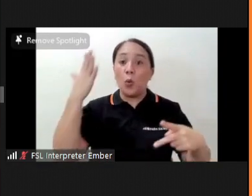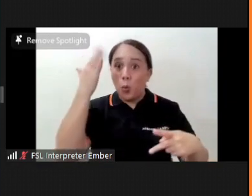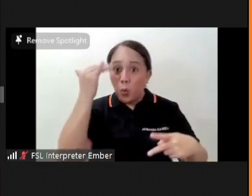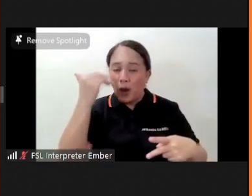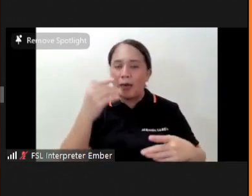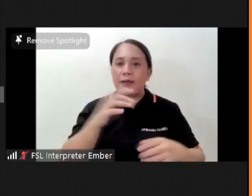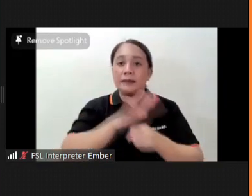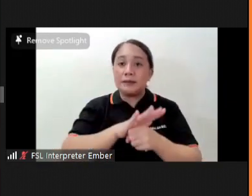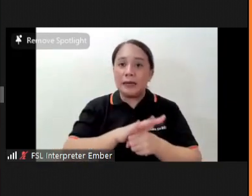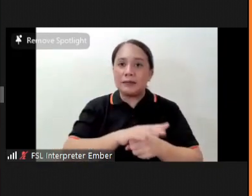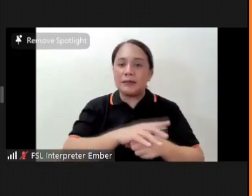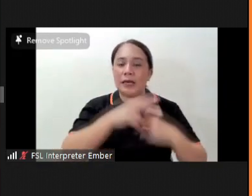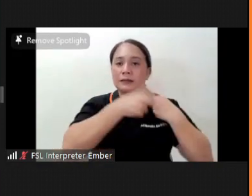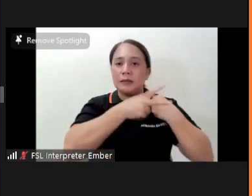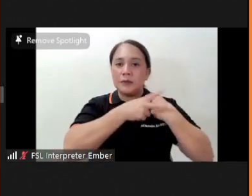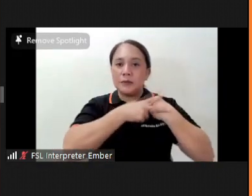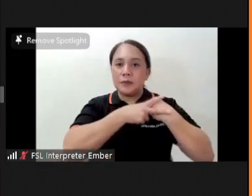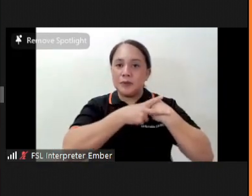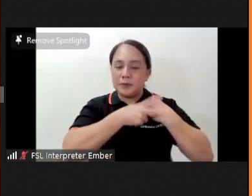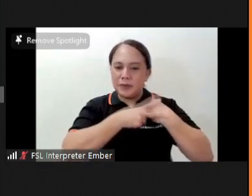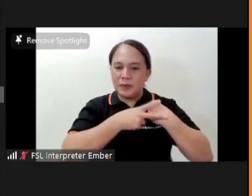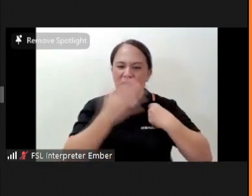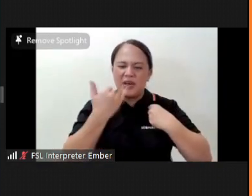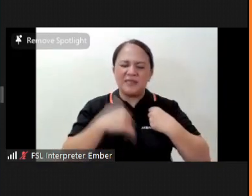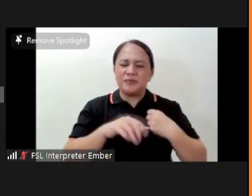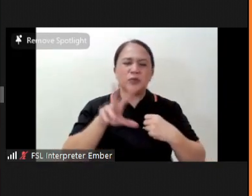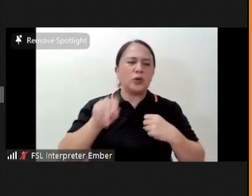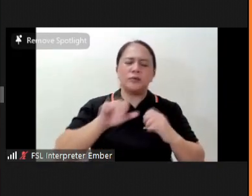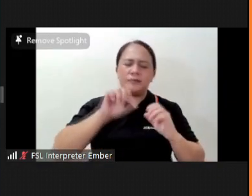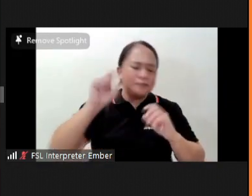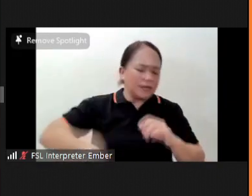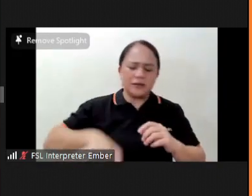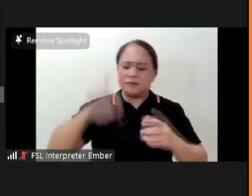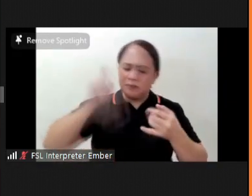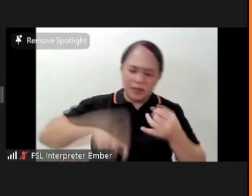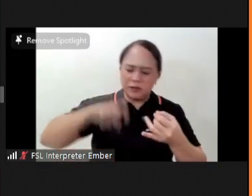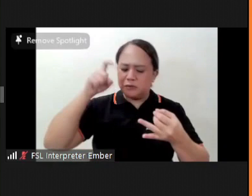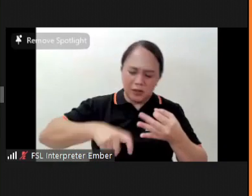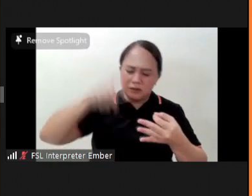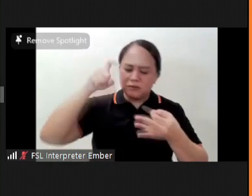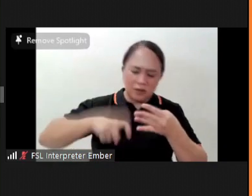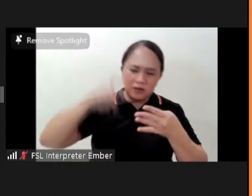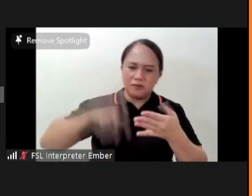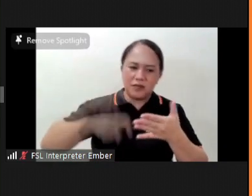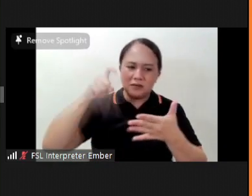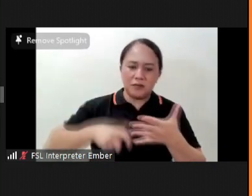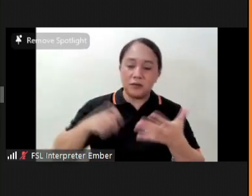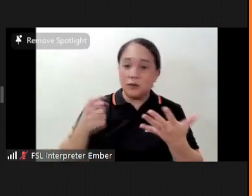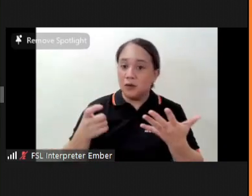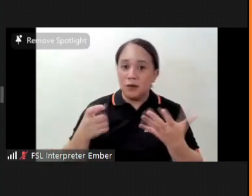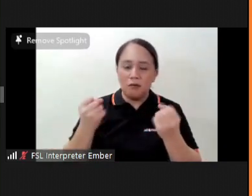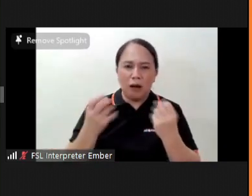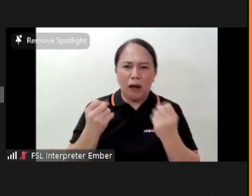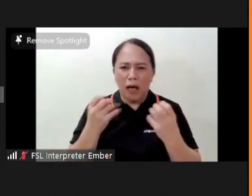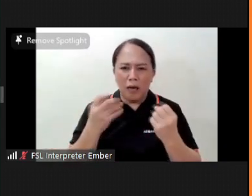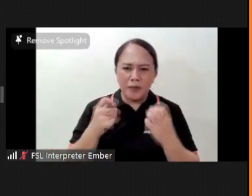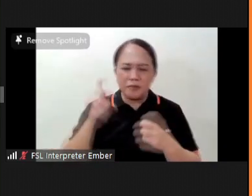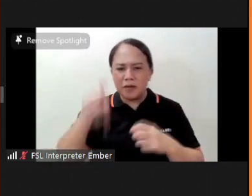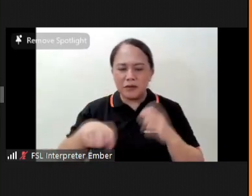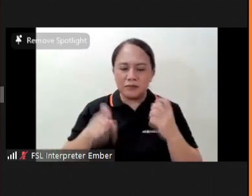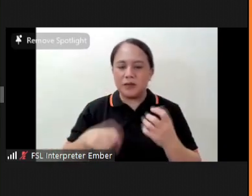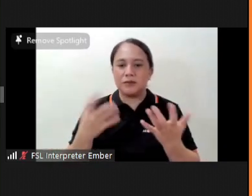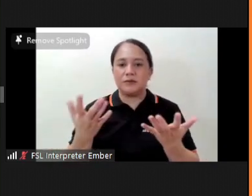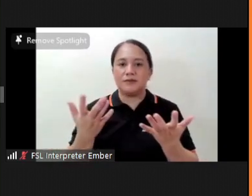stress diba kasi we try so hard we need to do this I need to do that ganyan dami nating mga shoulds and